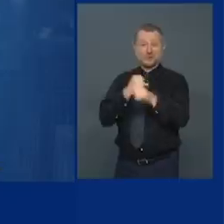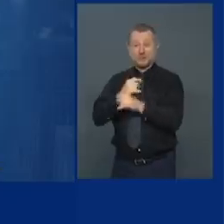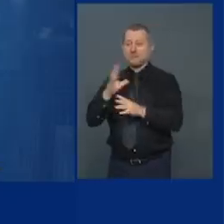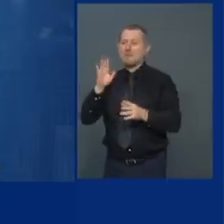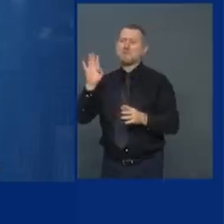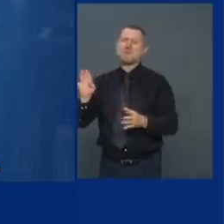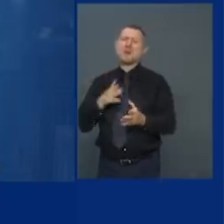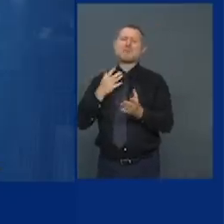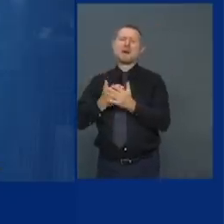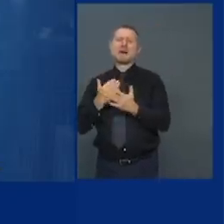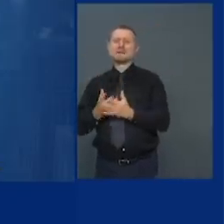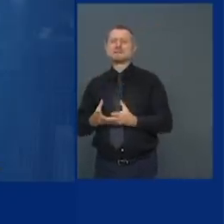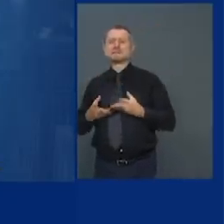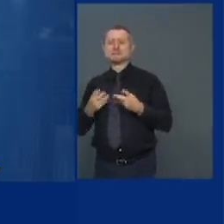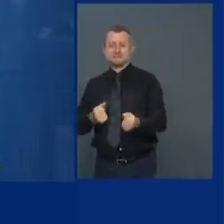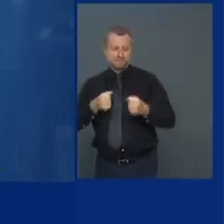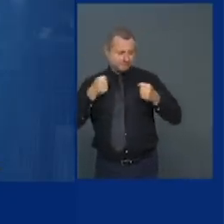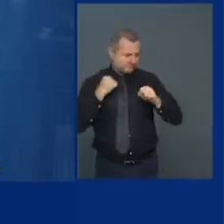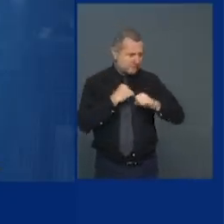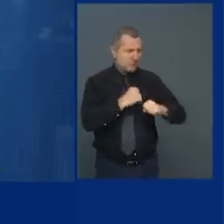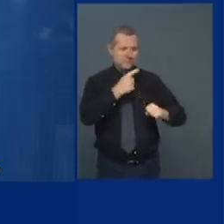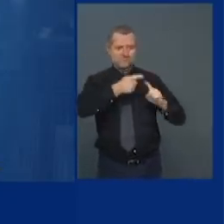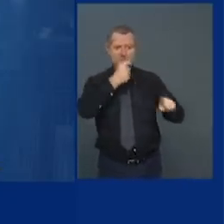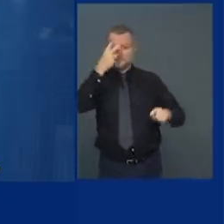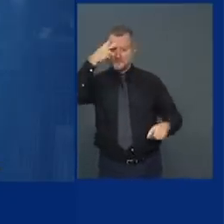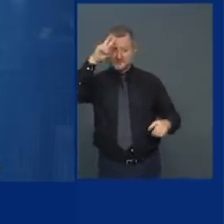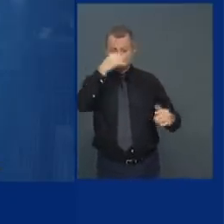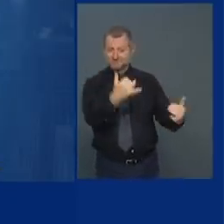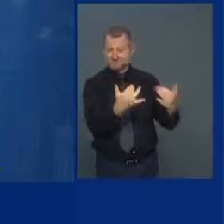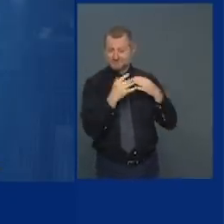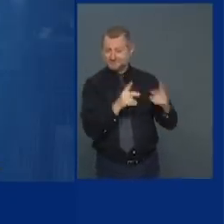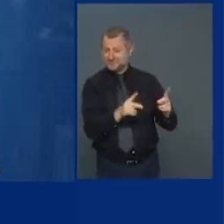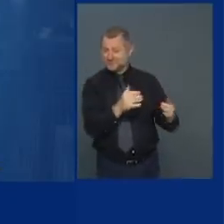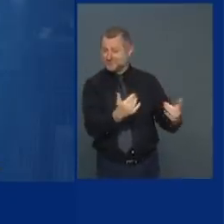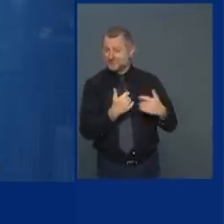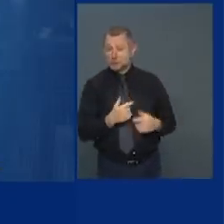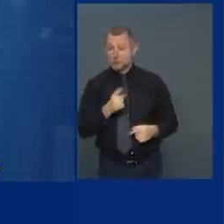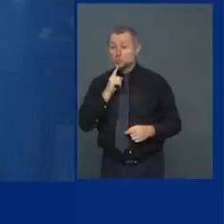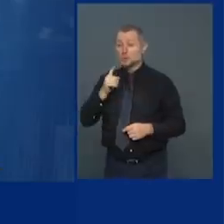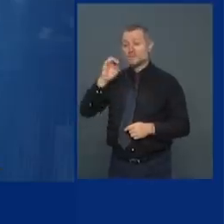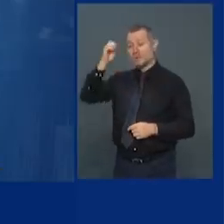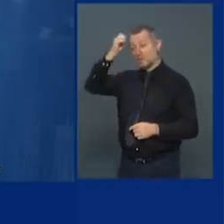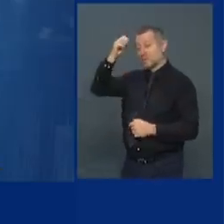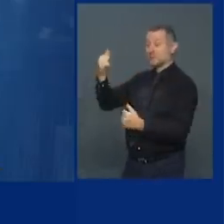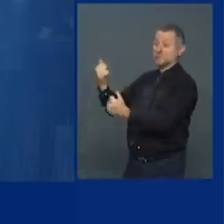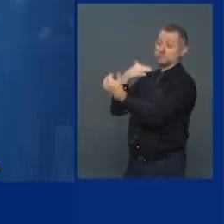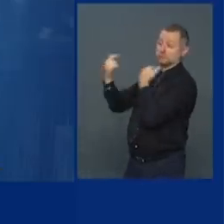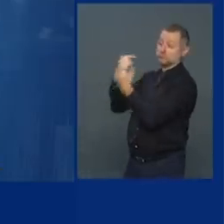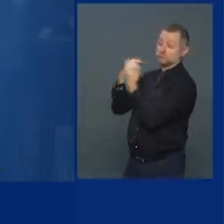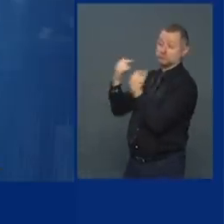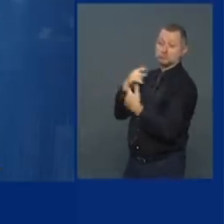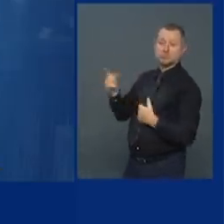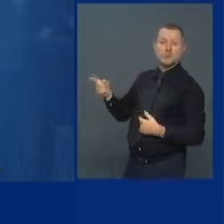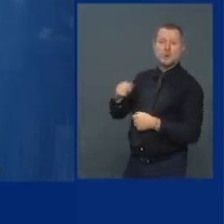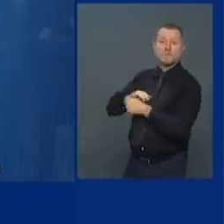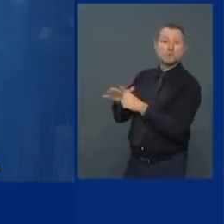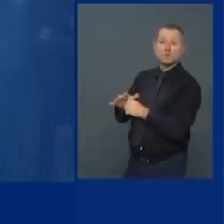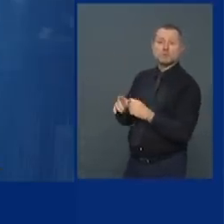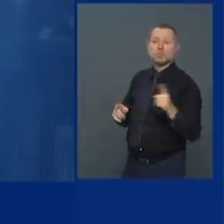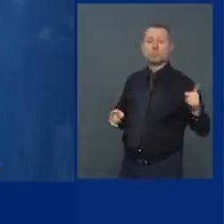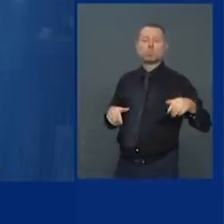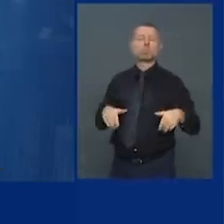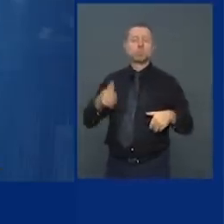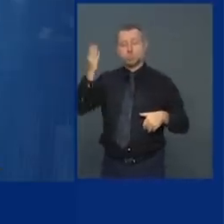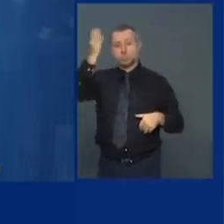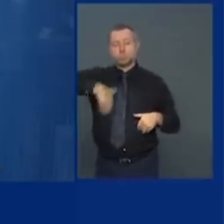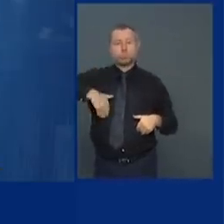Europeans with COVID and you were totally asleep at the switch and we had no notice the other states at